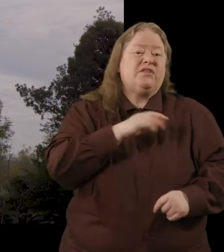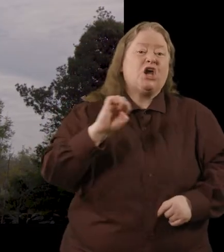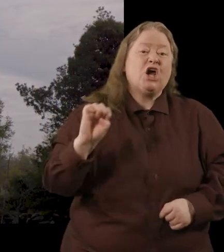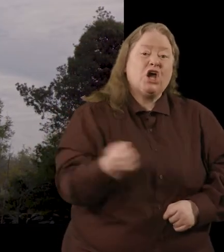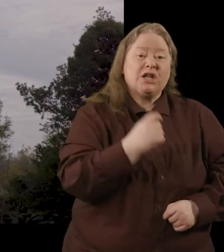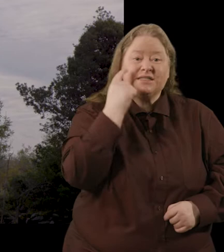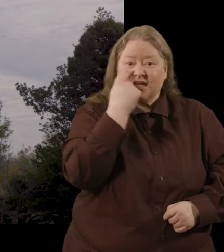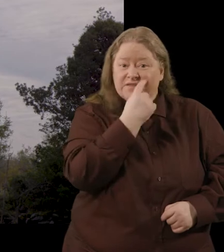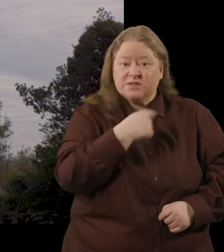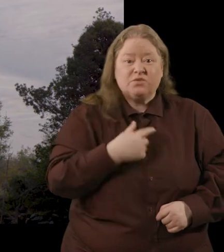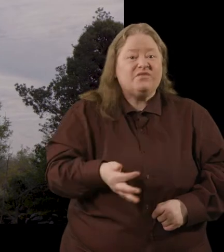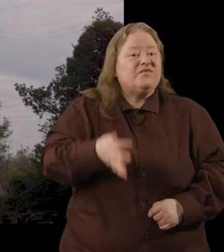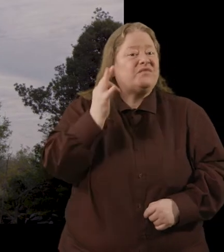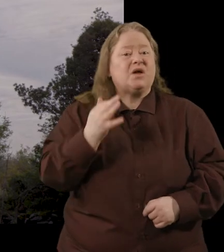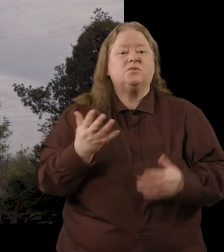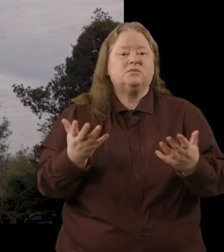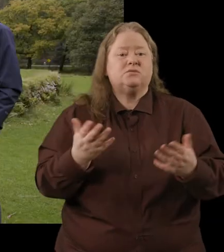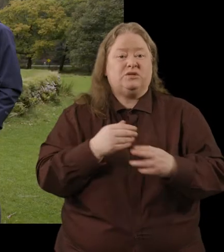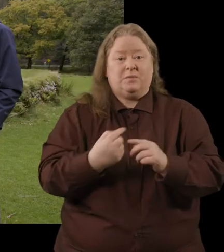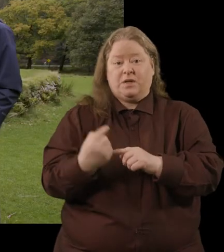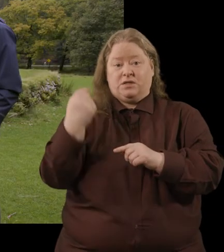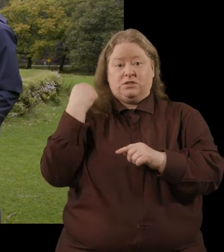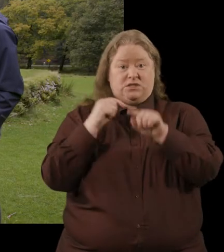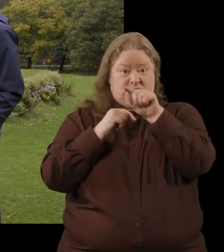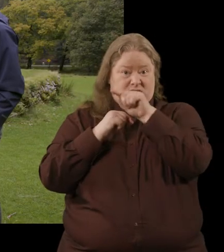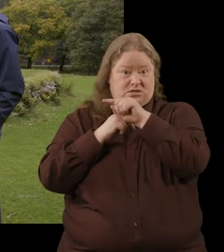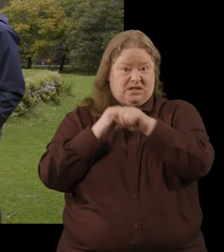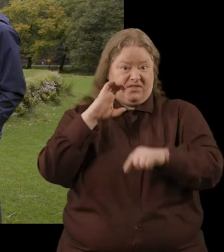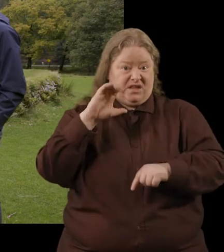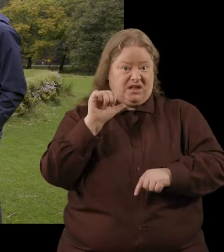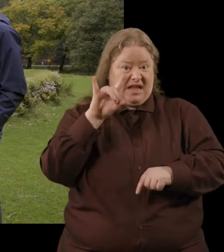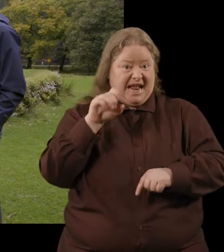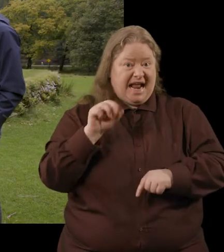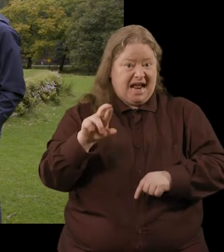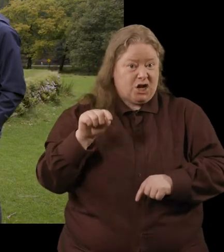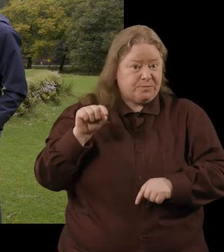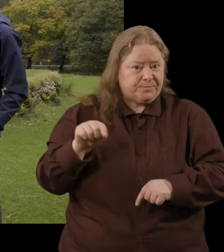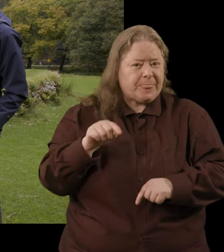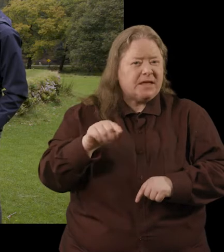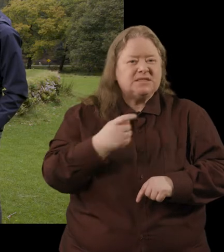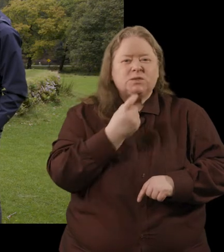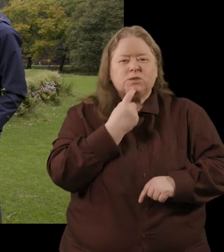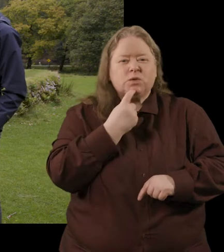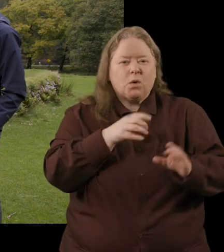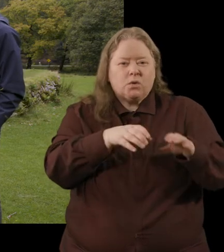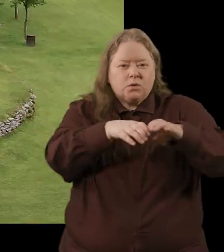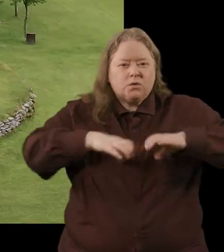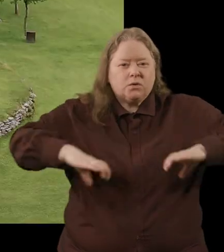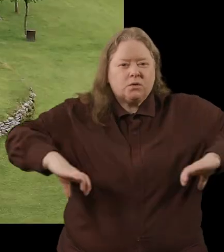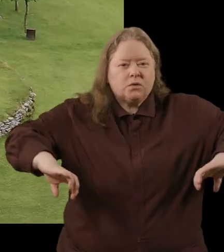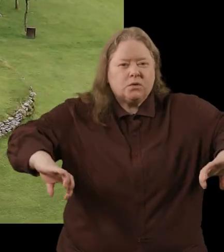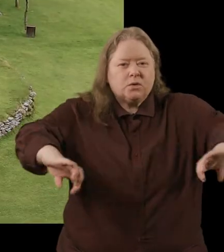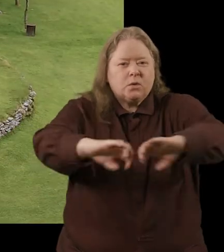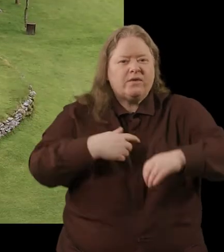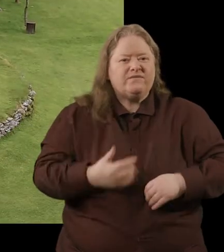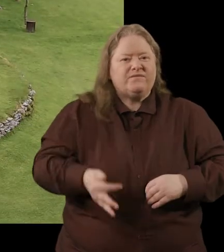earliest evidence was found actually behind us here at this, the Cahar, this stone circular monument where